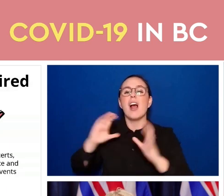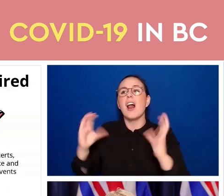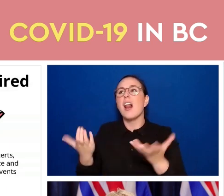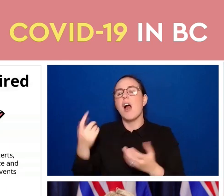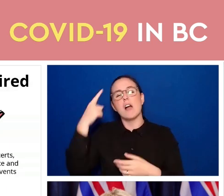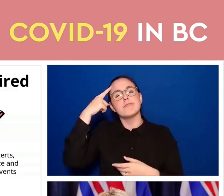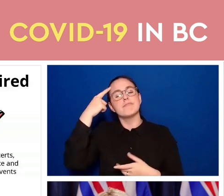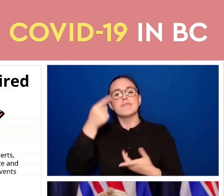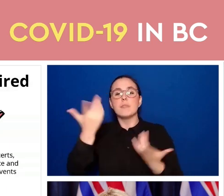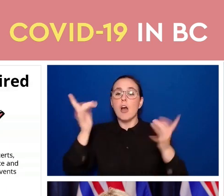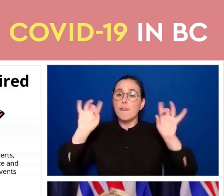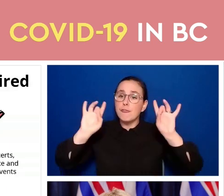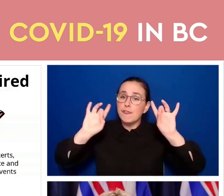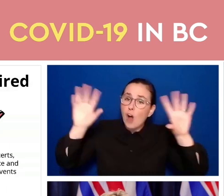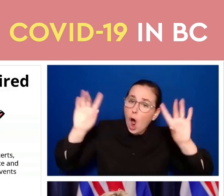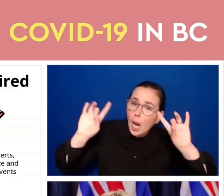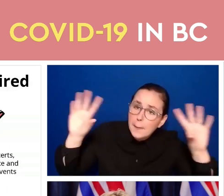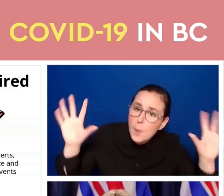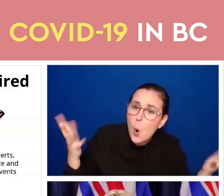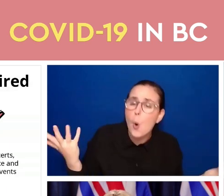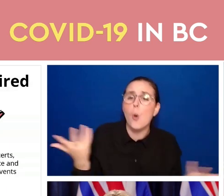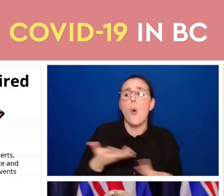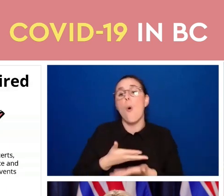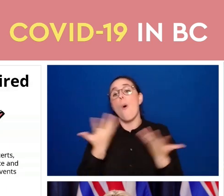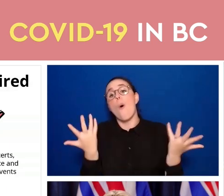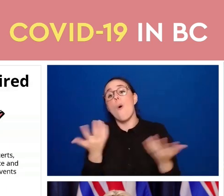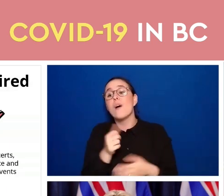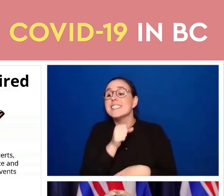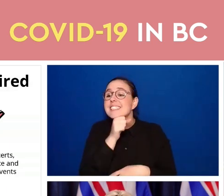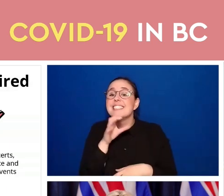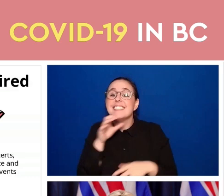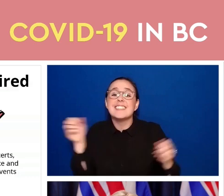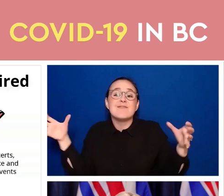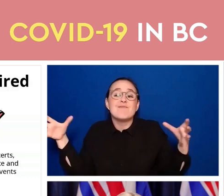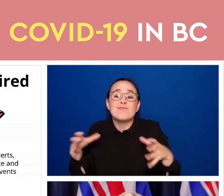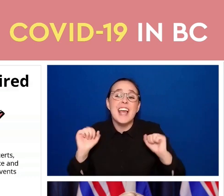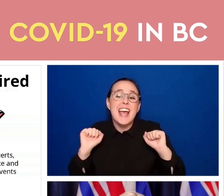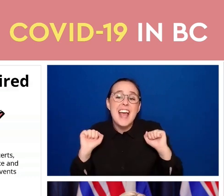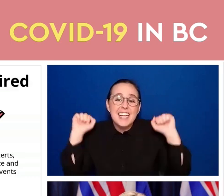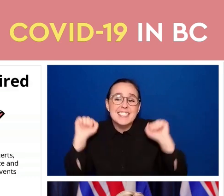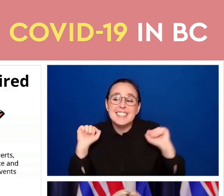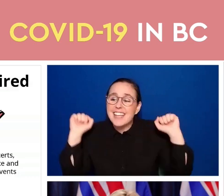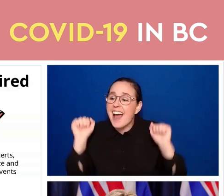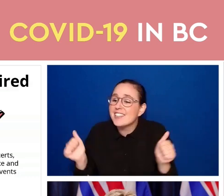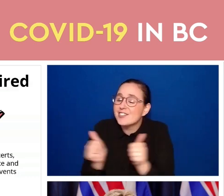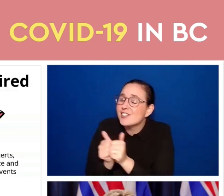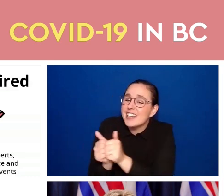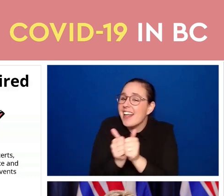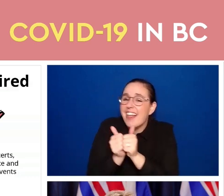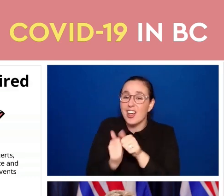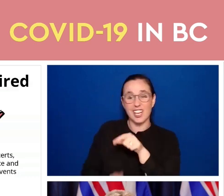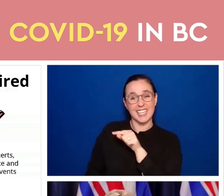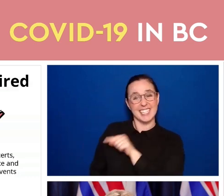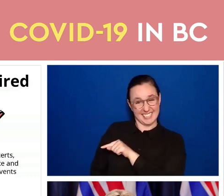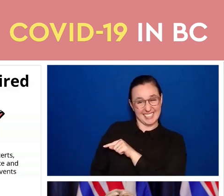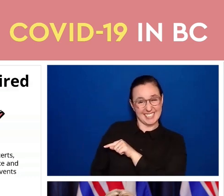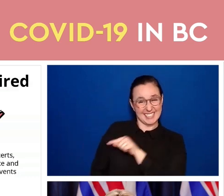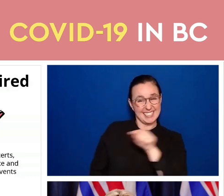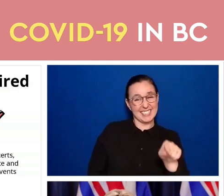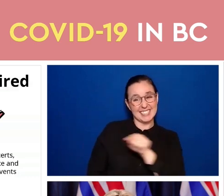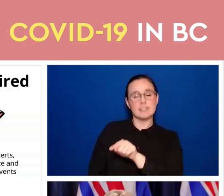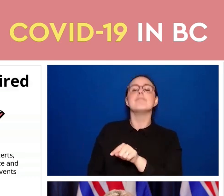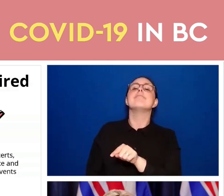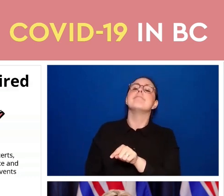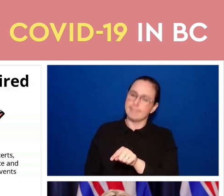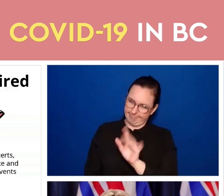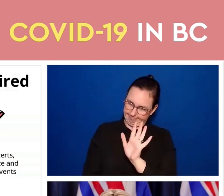like seniors' fitness classes, for example, where you will now need to show proof of